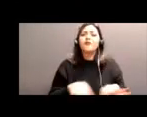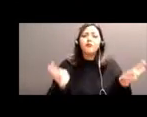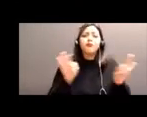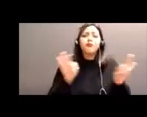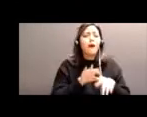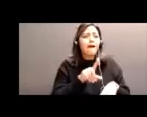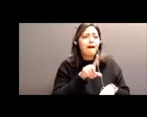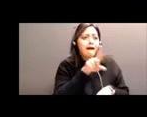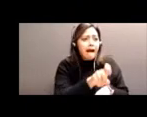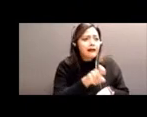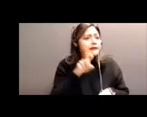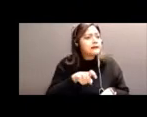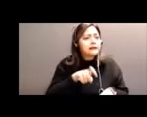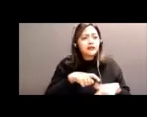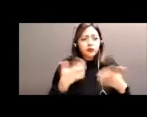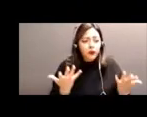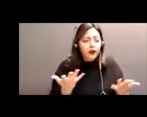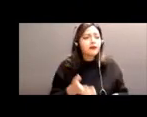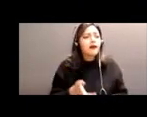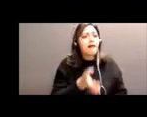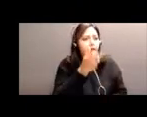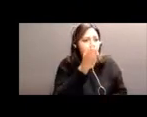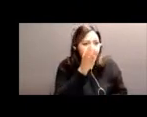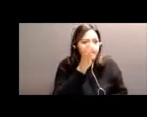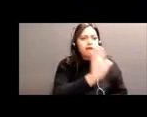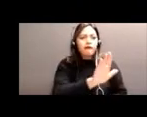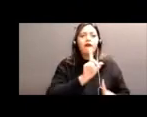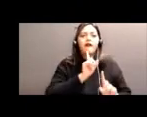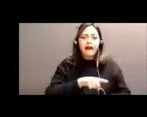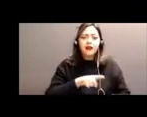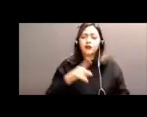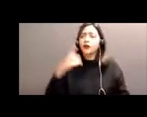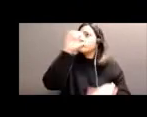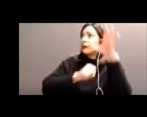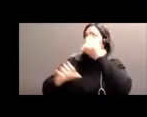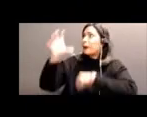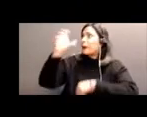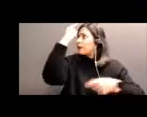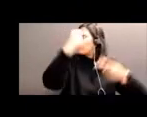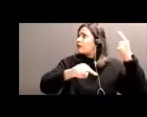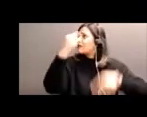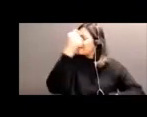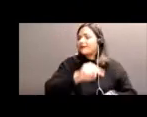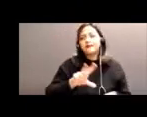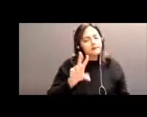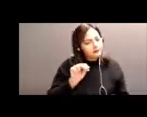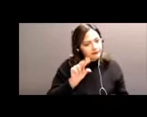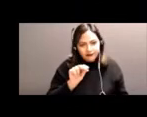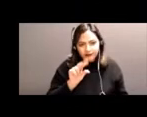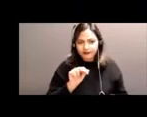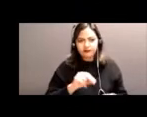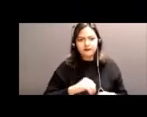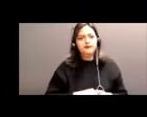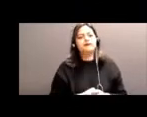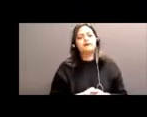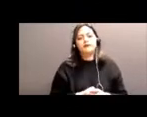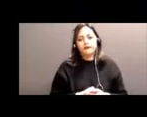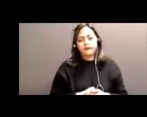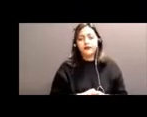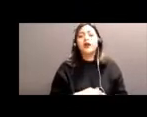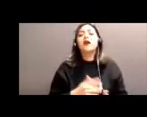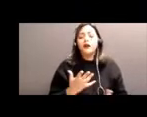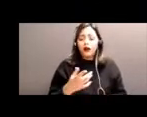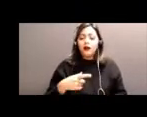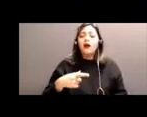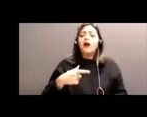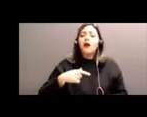assuming. We hear so much by government stating that we've donated or not, excuse me, not donated. We